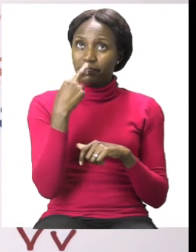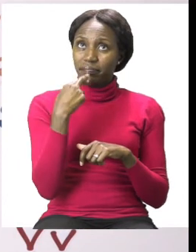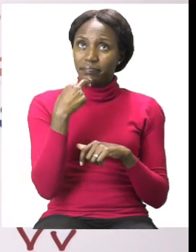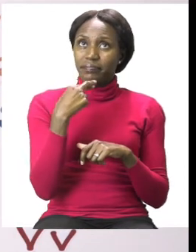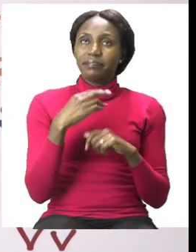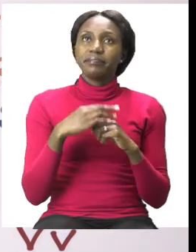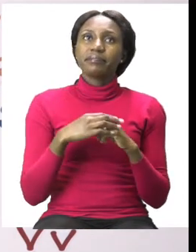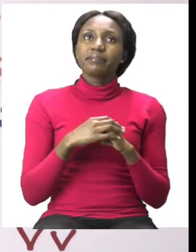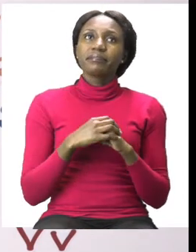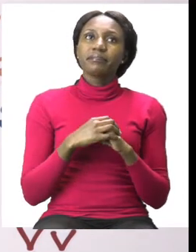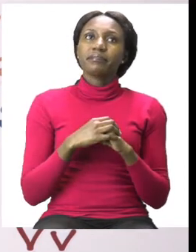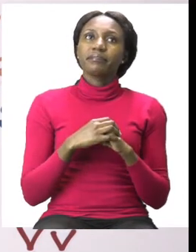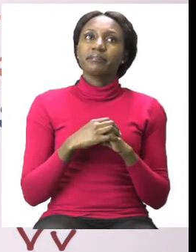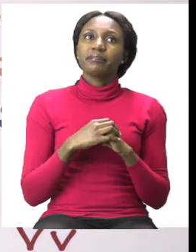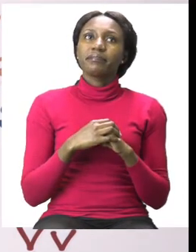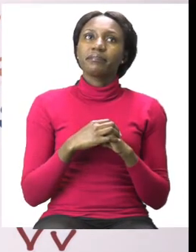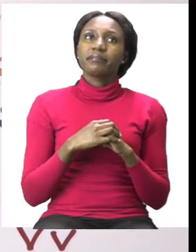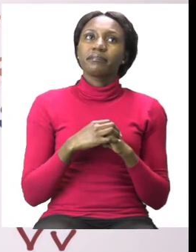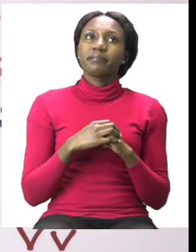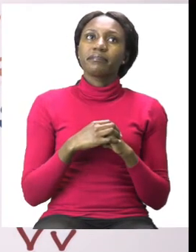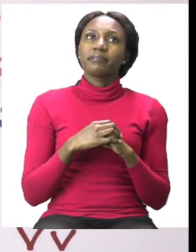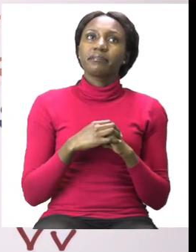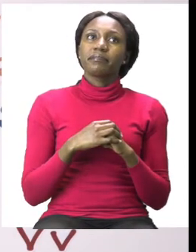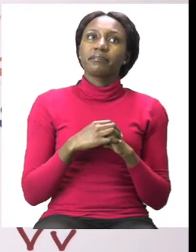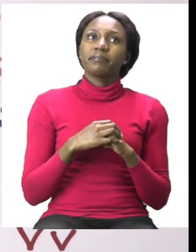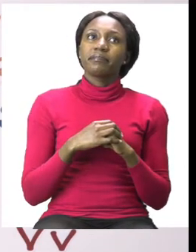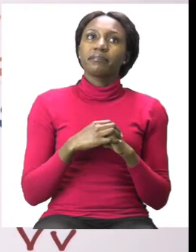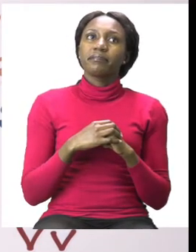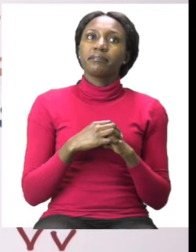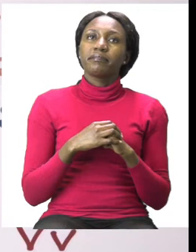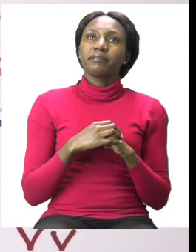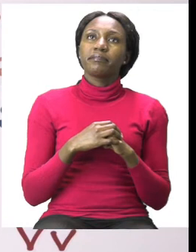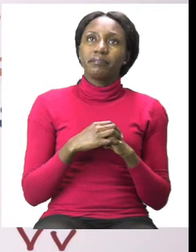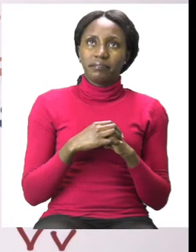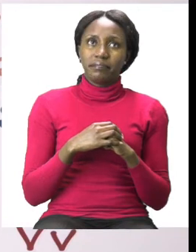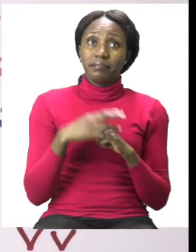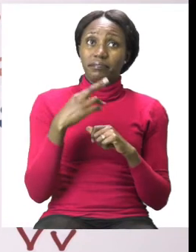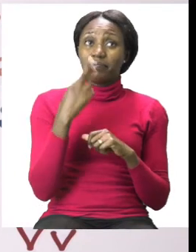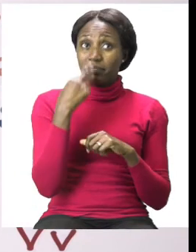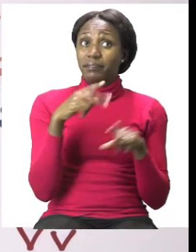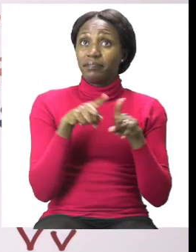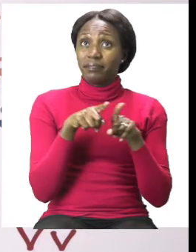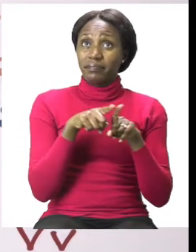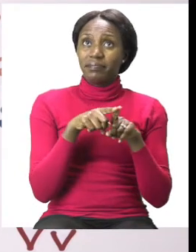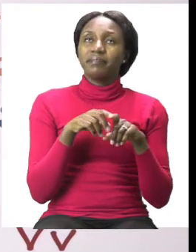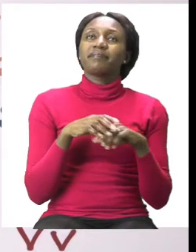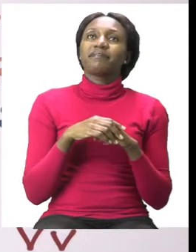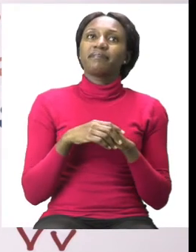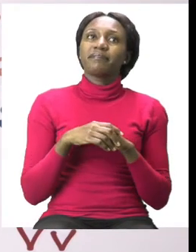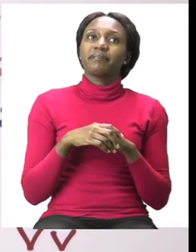Red can be the color of the hashtag. Yes, that is red.